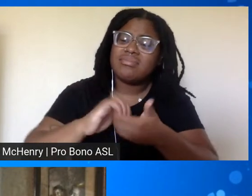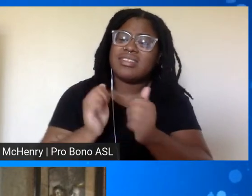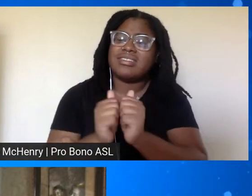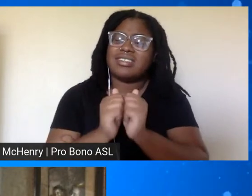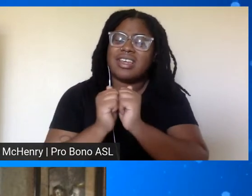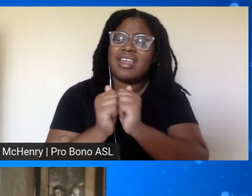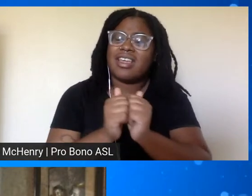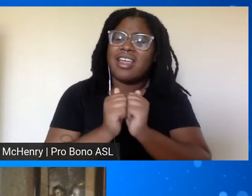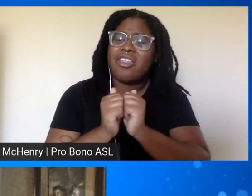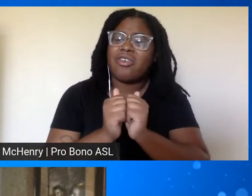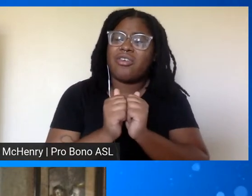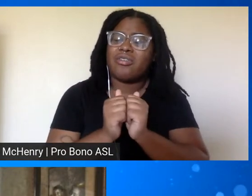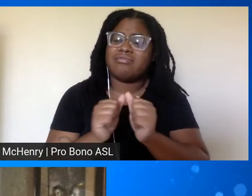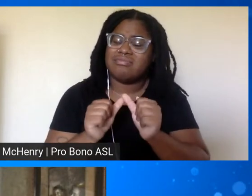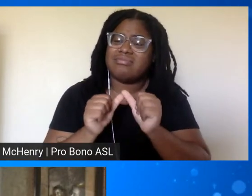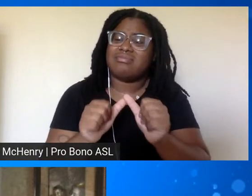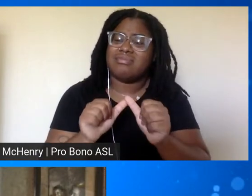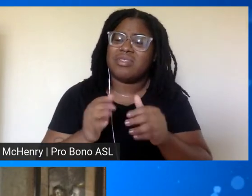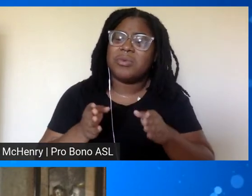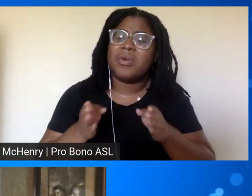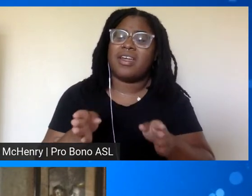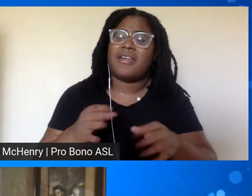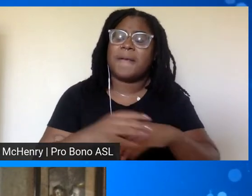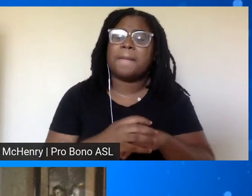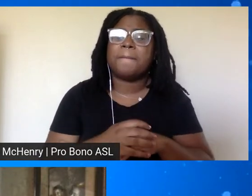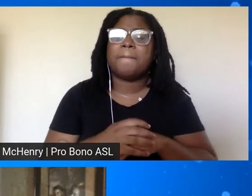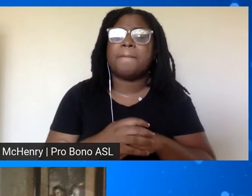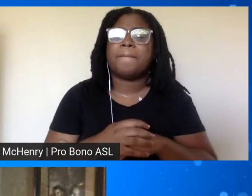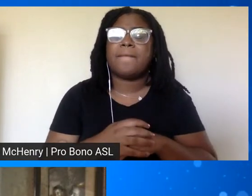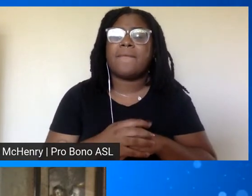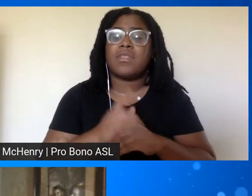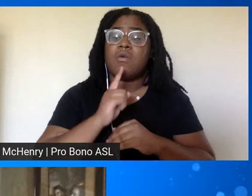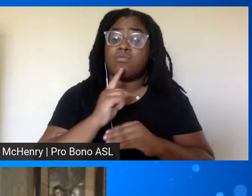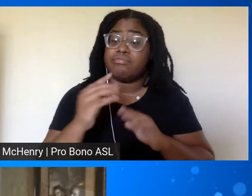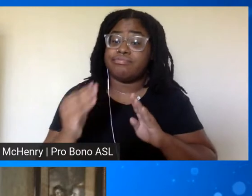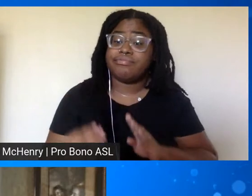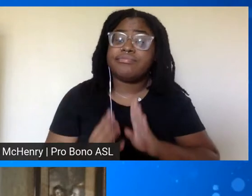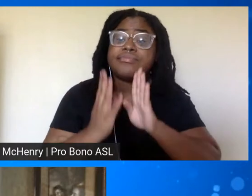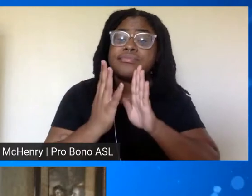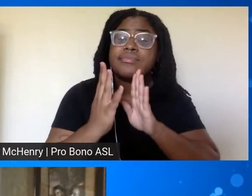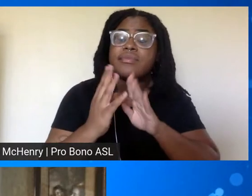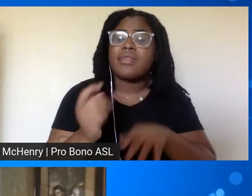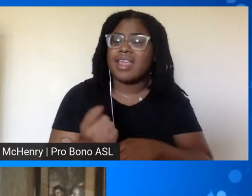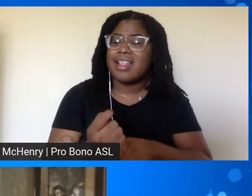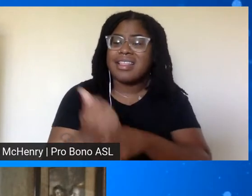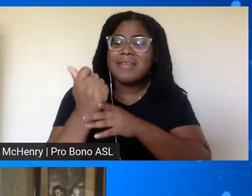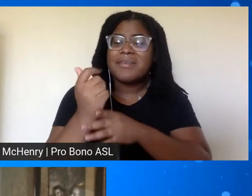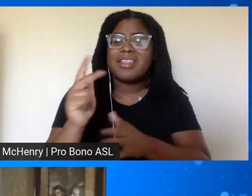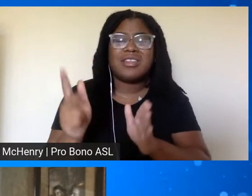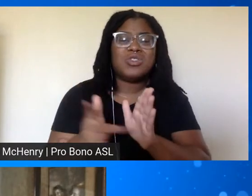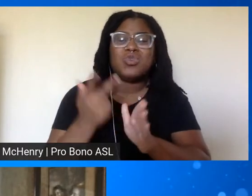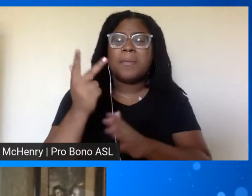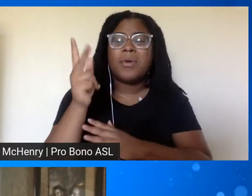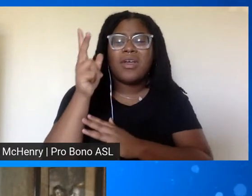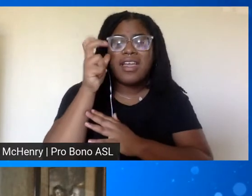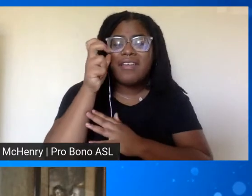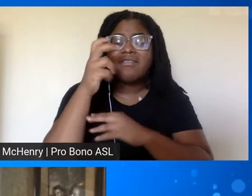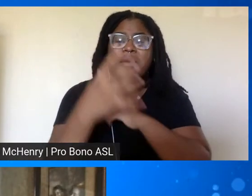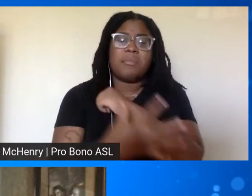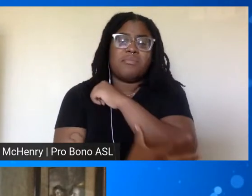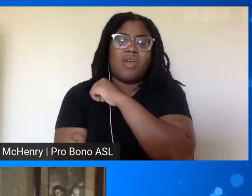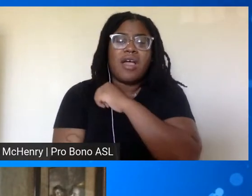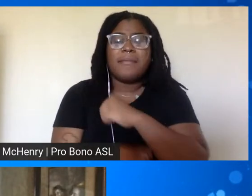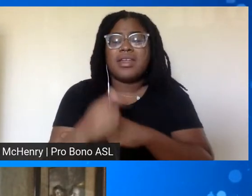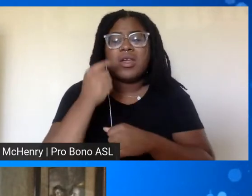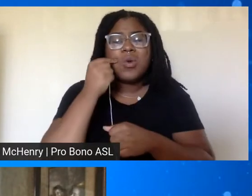sustained way uh to address and eliminate these triple evils of poverty racism